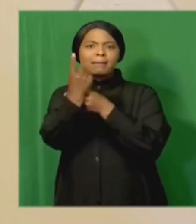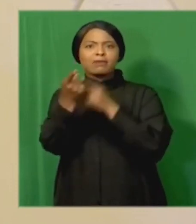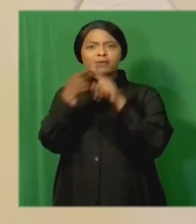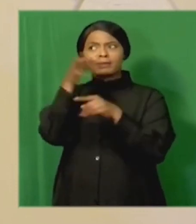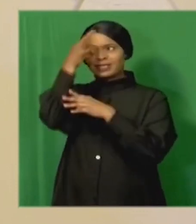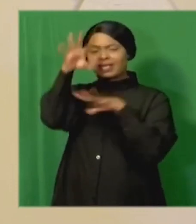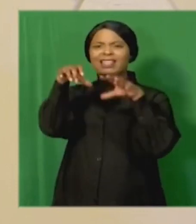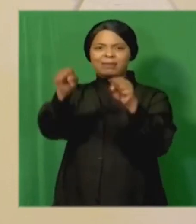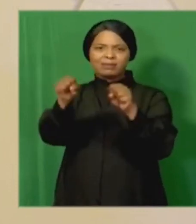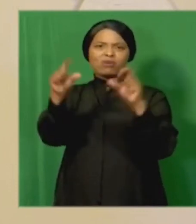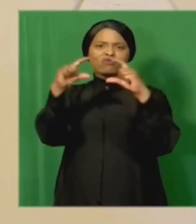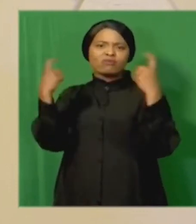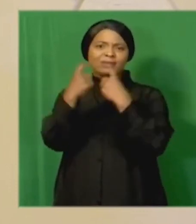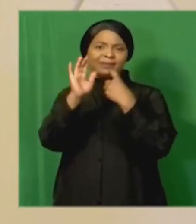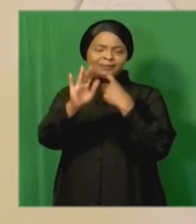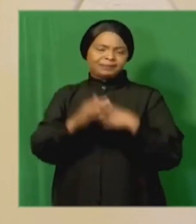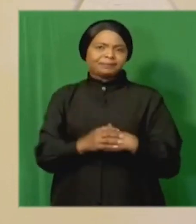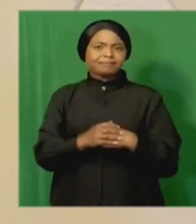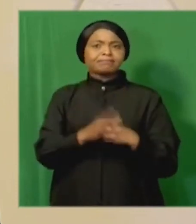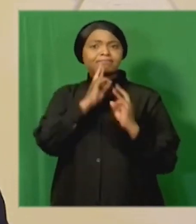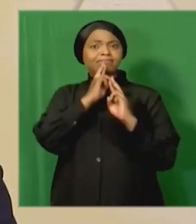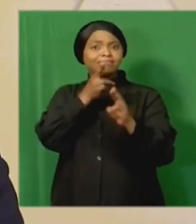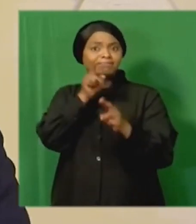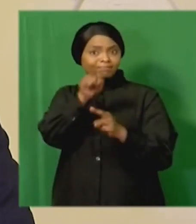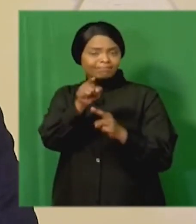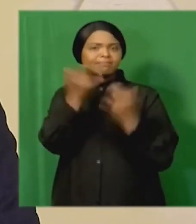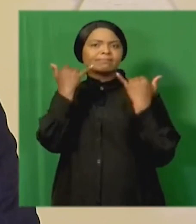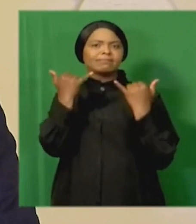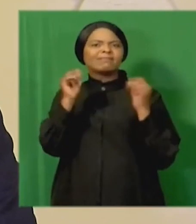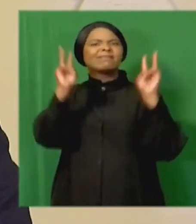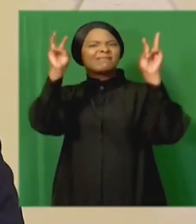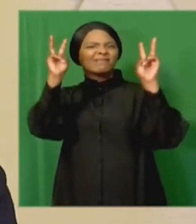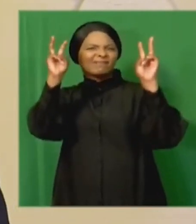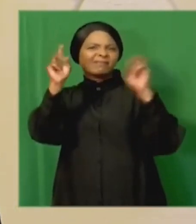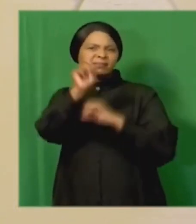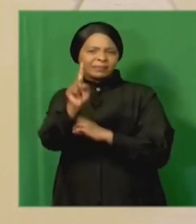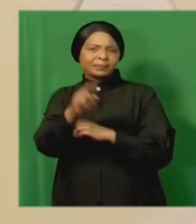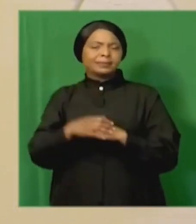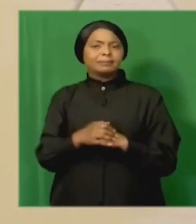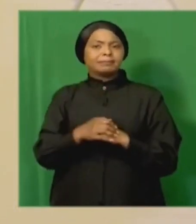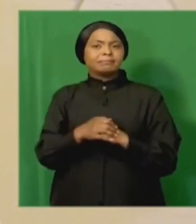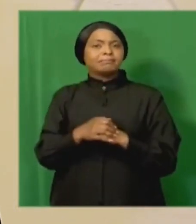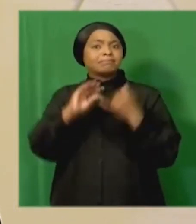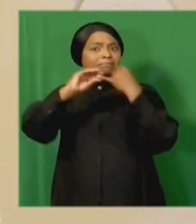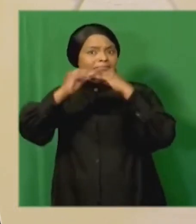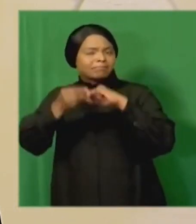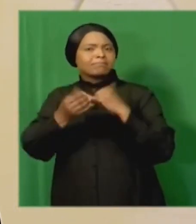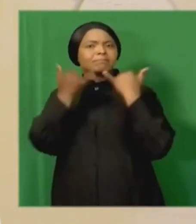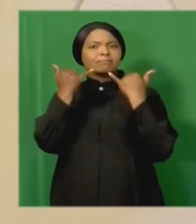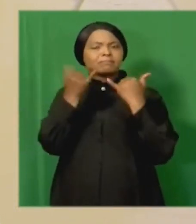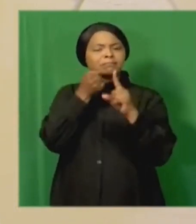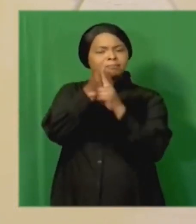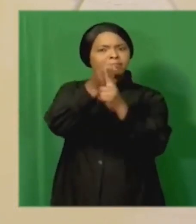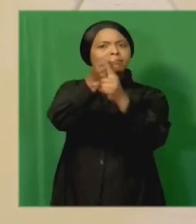the State Capture Commission. This response is also intended to be a platform to